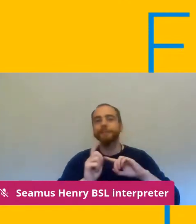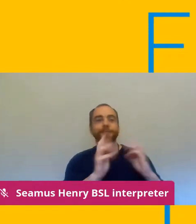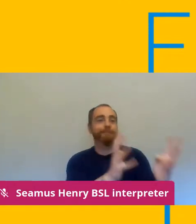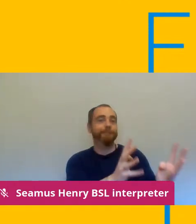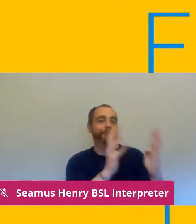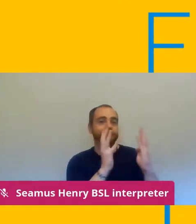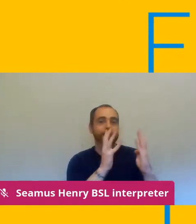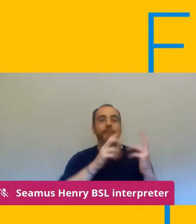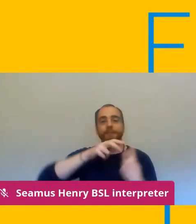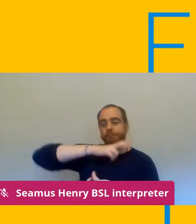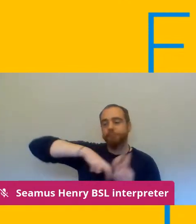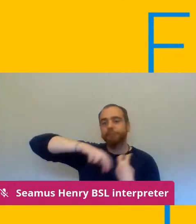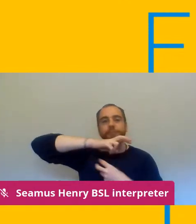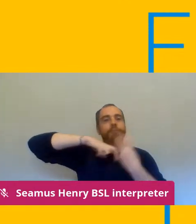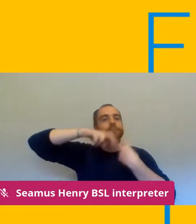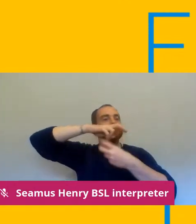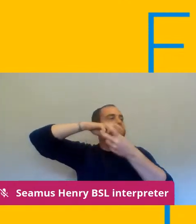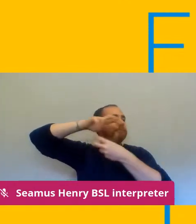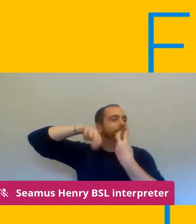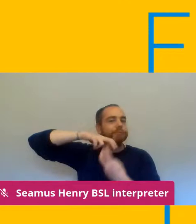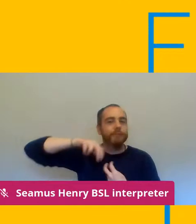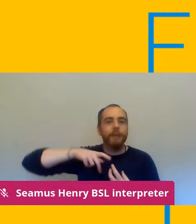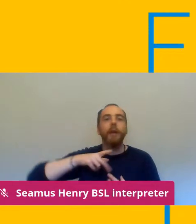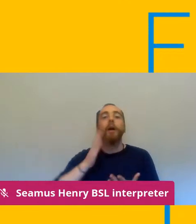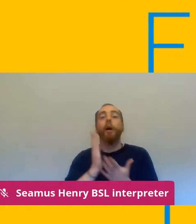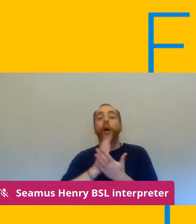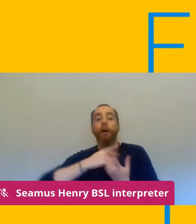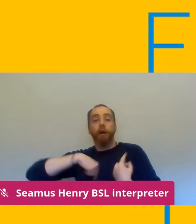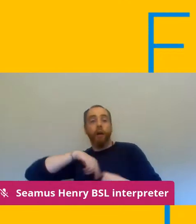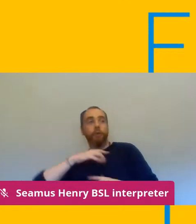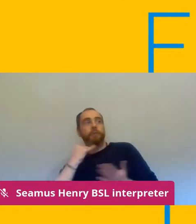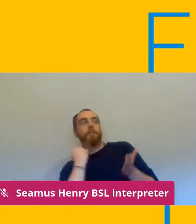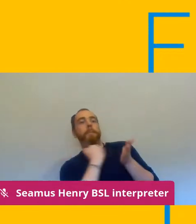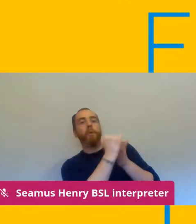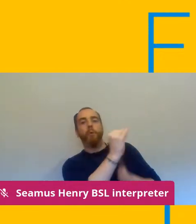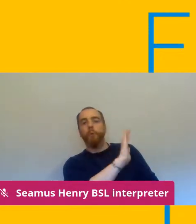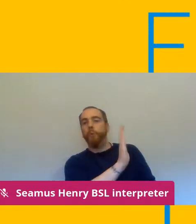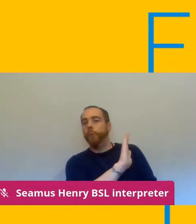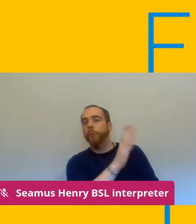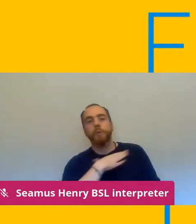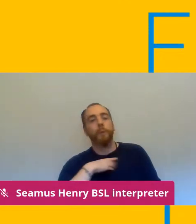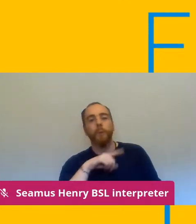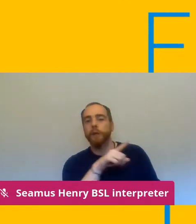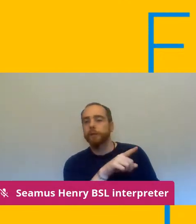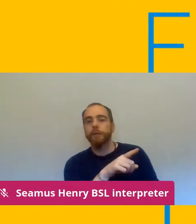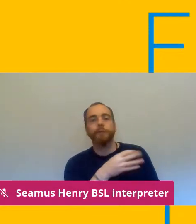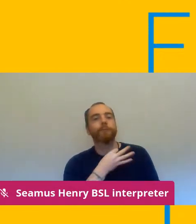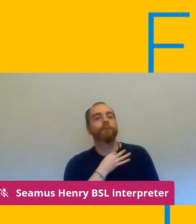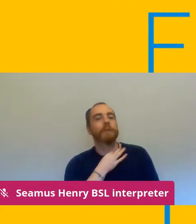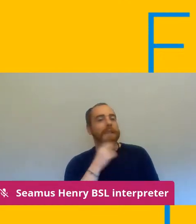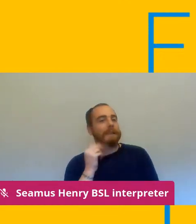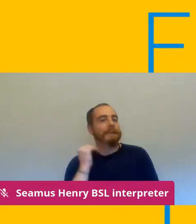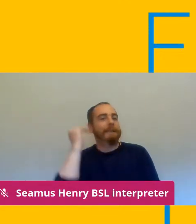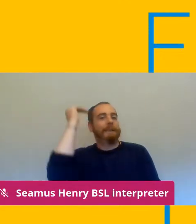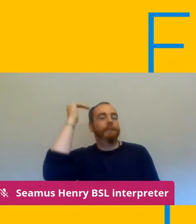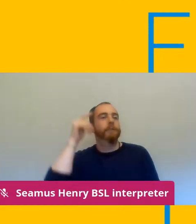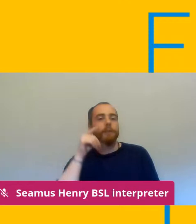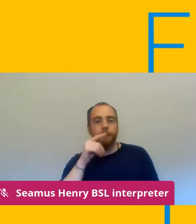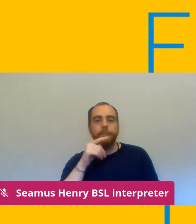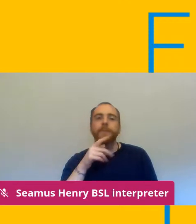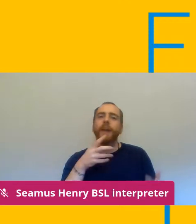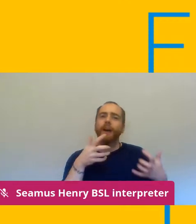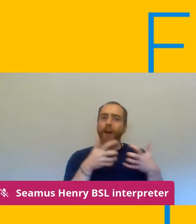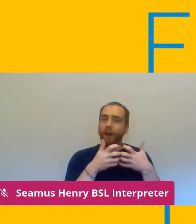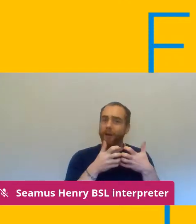will be very um we will reject strongly we really do not want to do that uh i'm not sure how that would be possibly seems to be a good